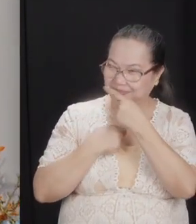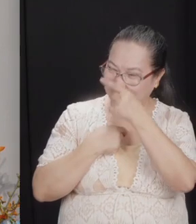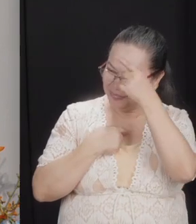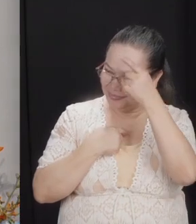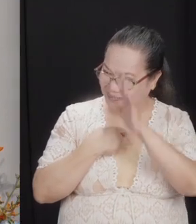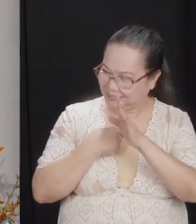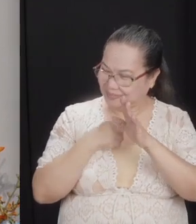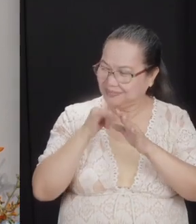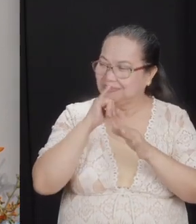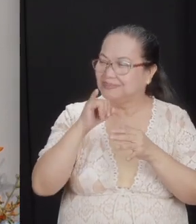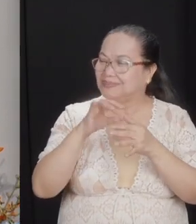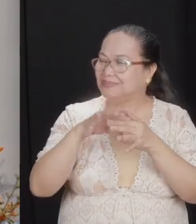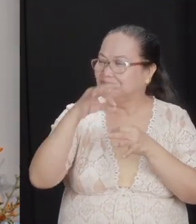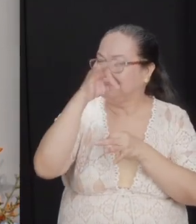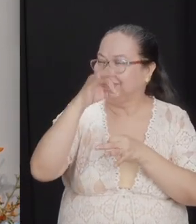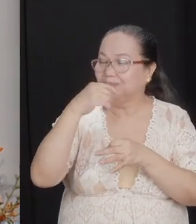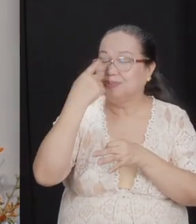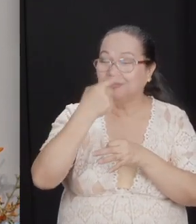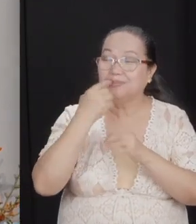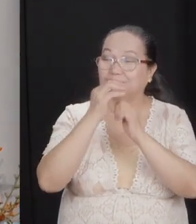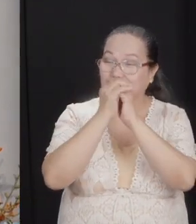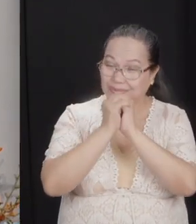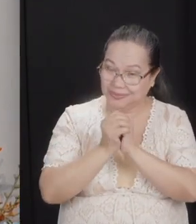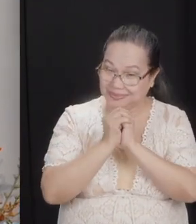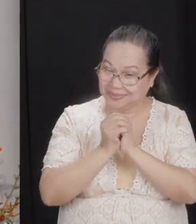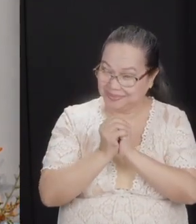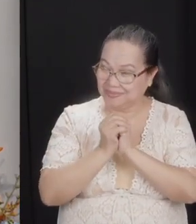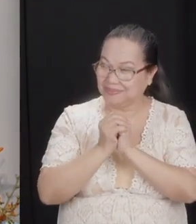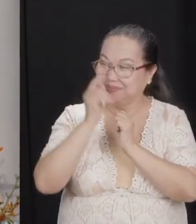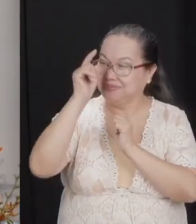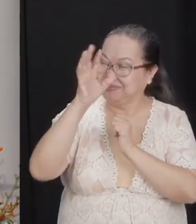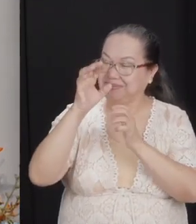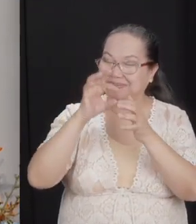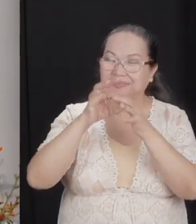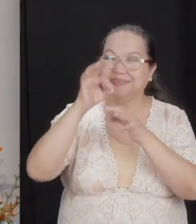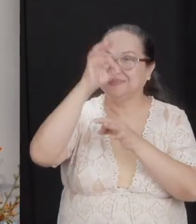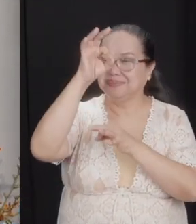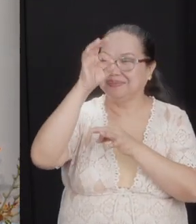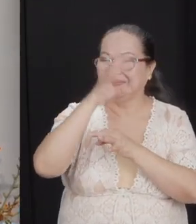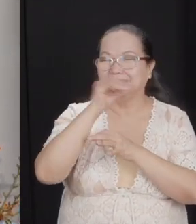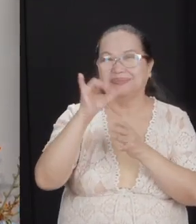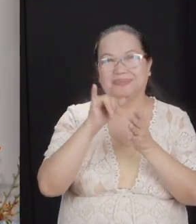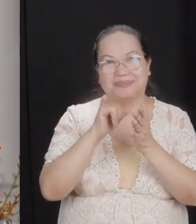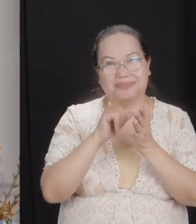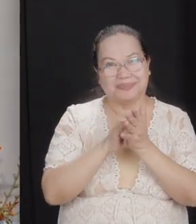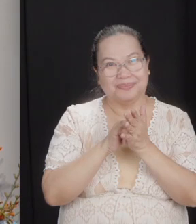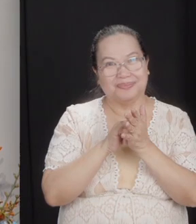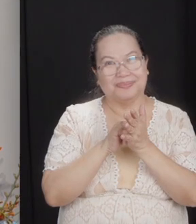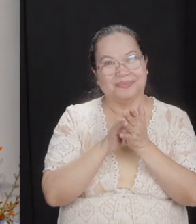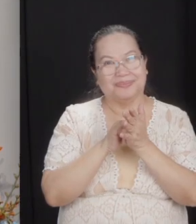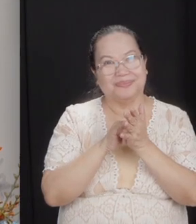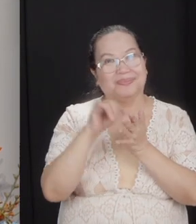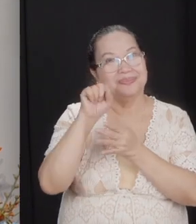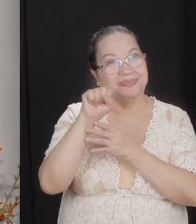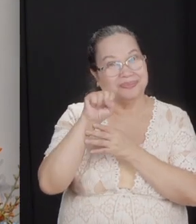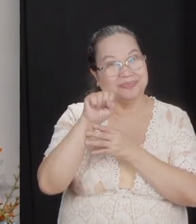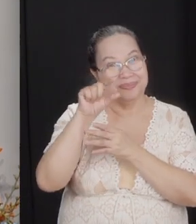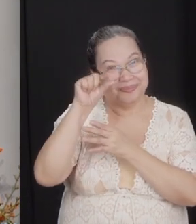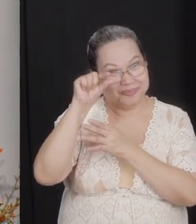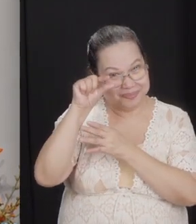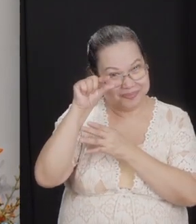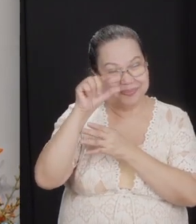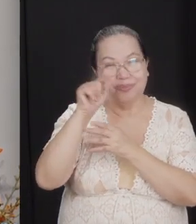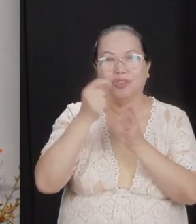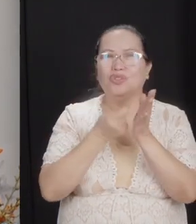God is spirit and those who worship him must worship him in spirit, that small letter S, and true.